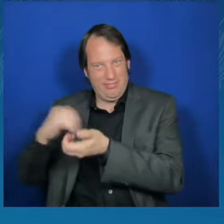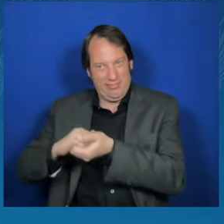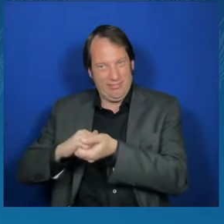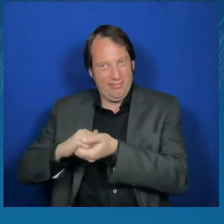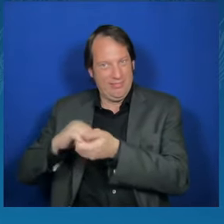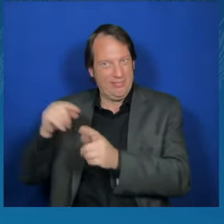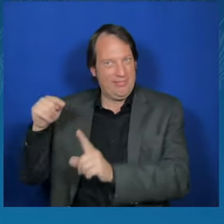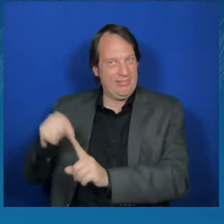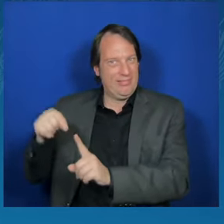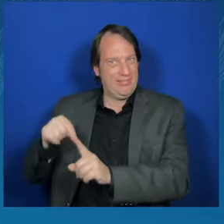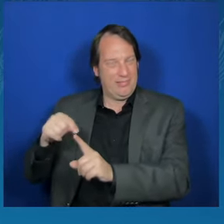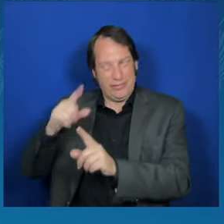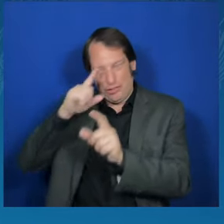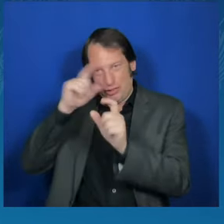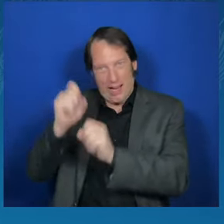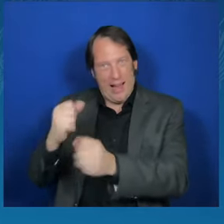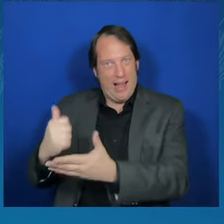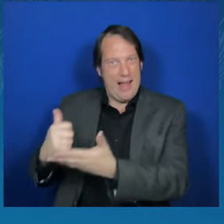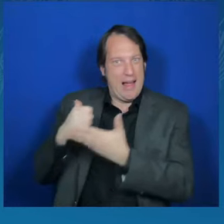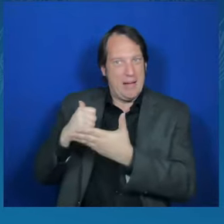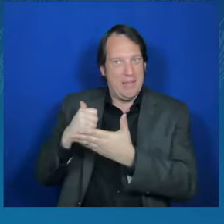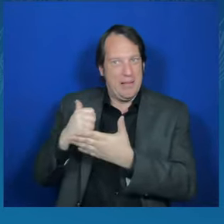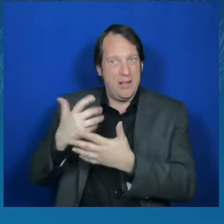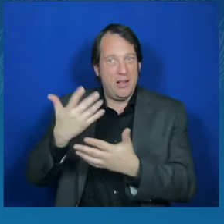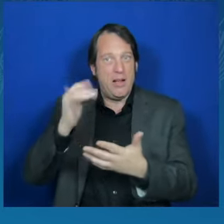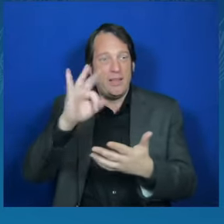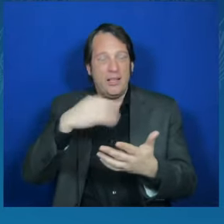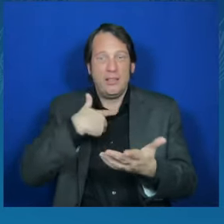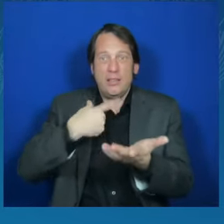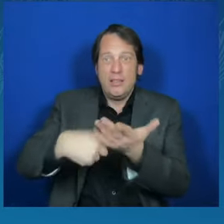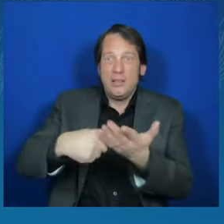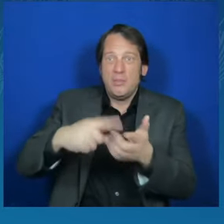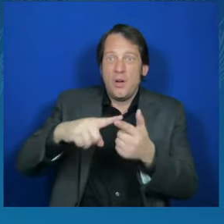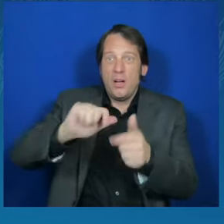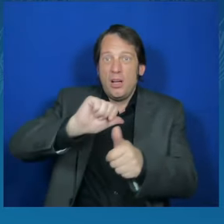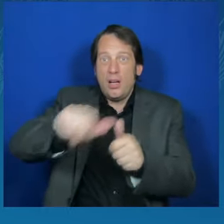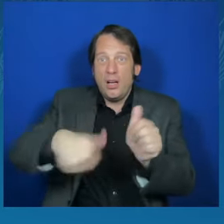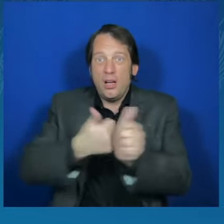it would be not our strategic partner. That's why I'm not looking into such alternative.